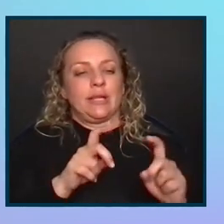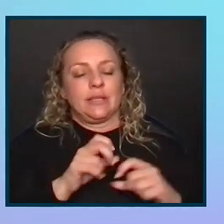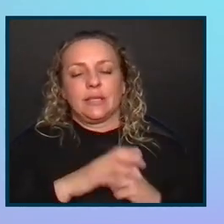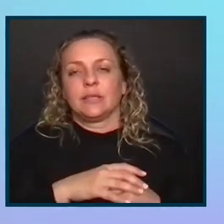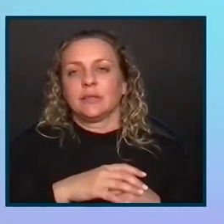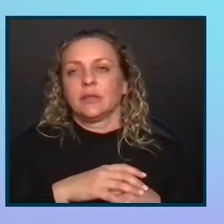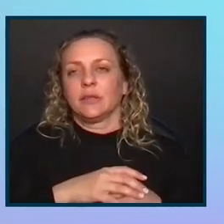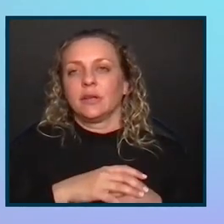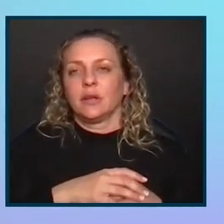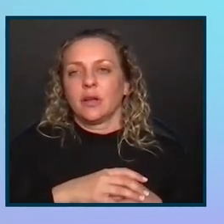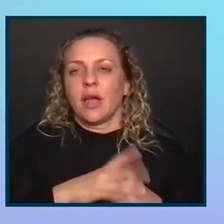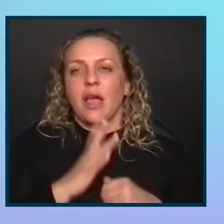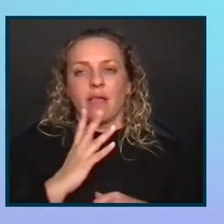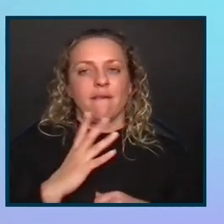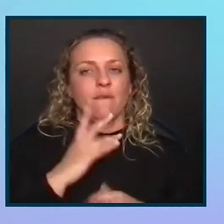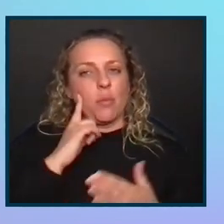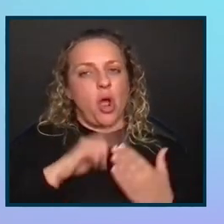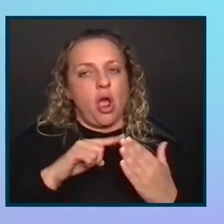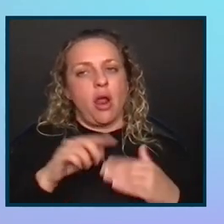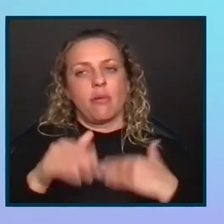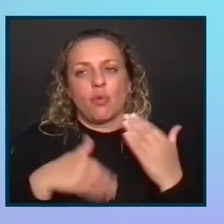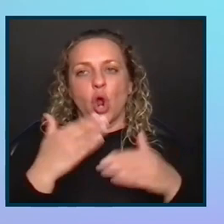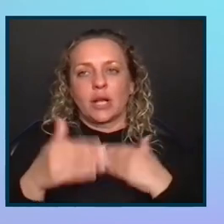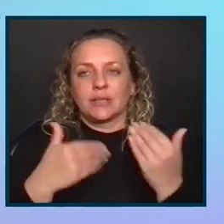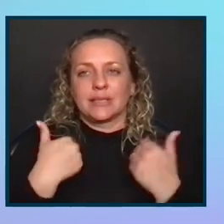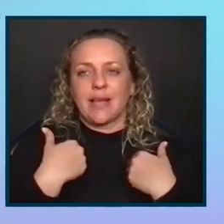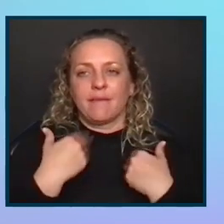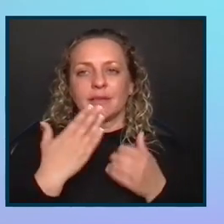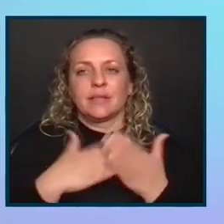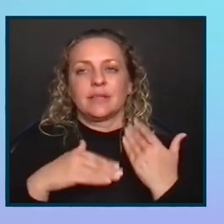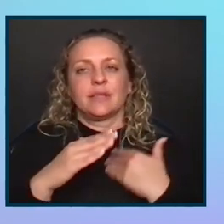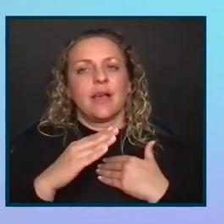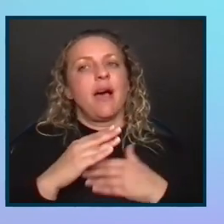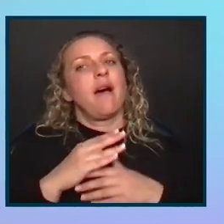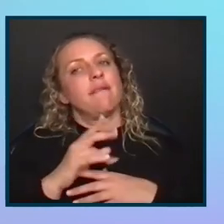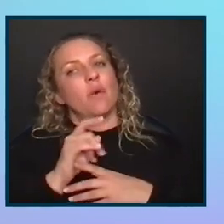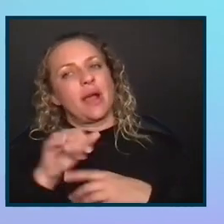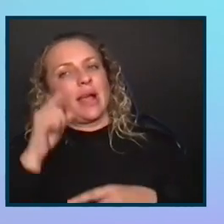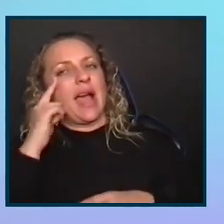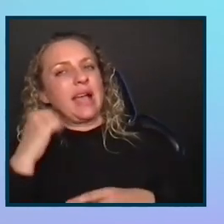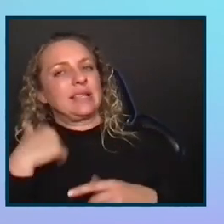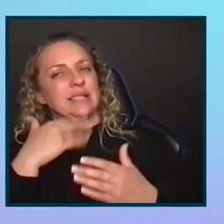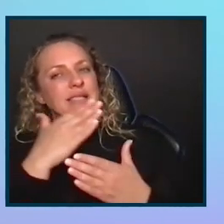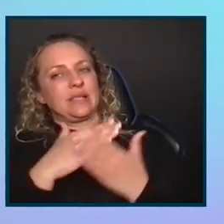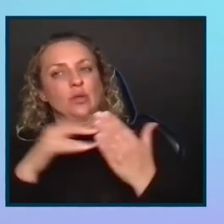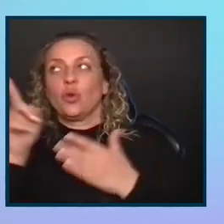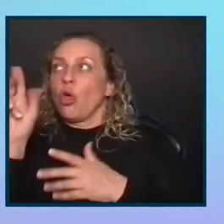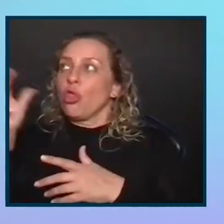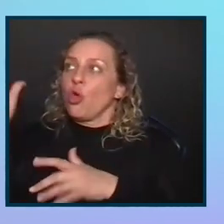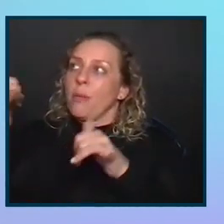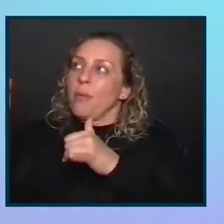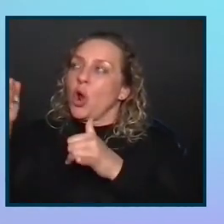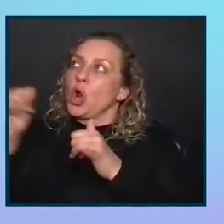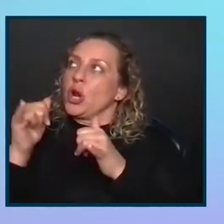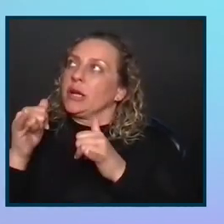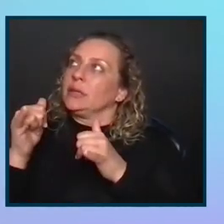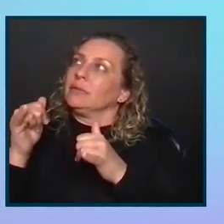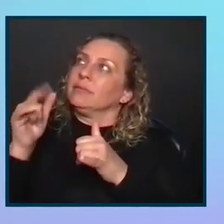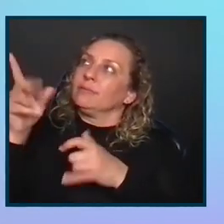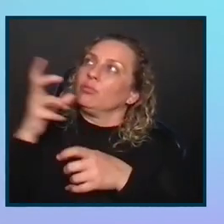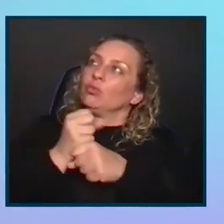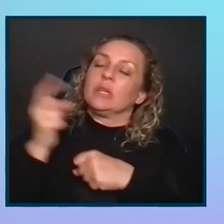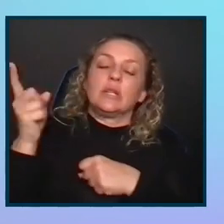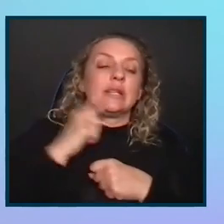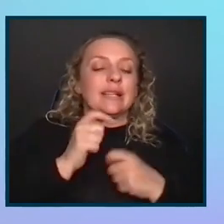And the formal audit process has some veracity because it's through a trusted third party. It's not this